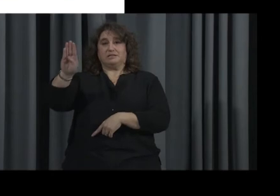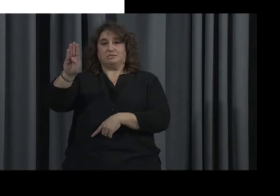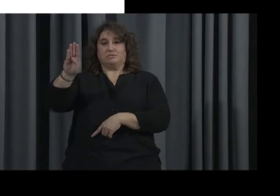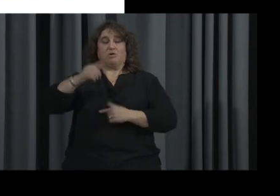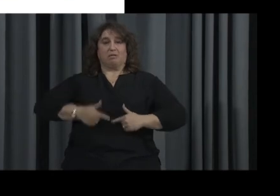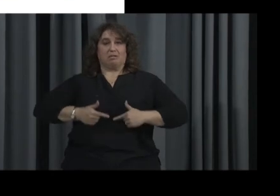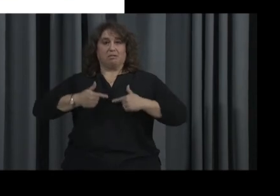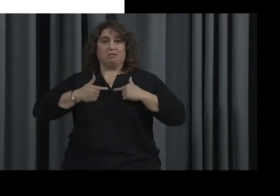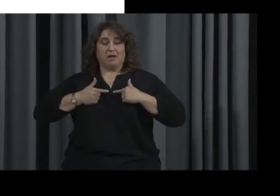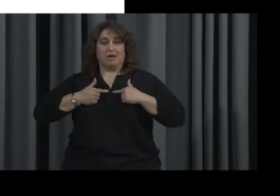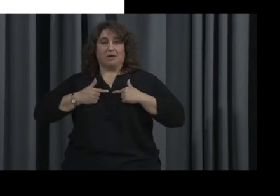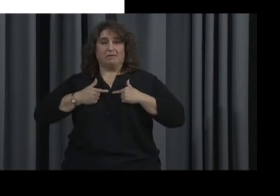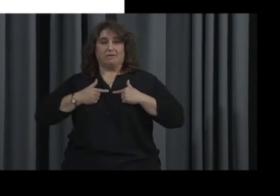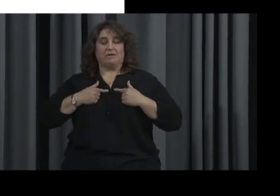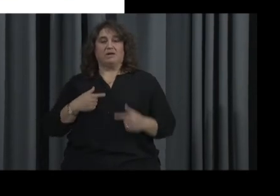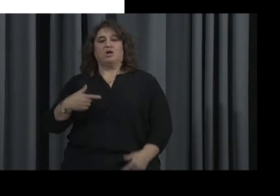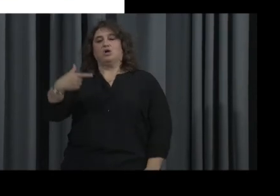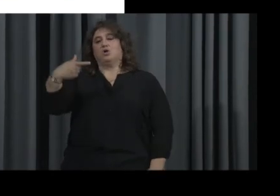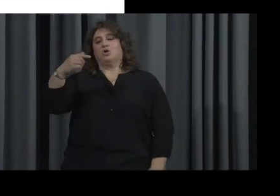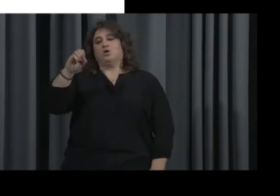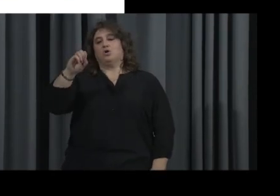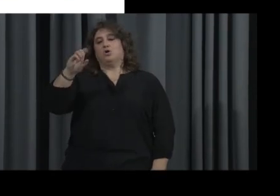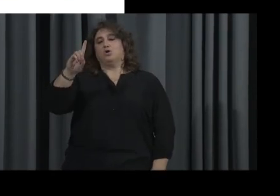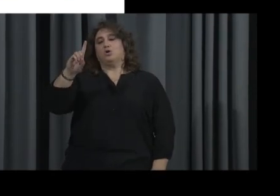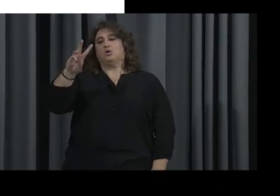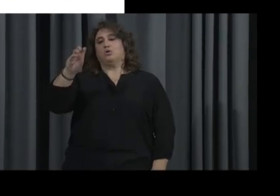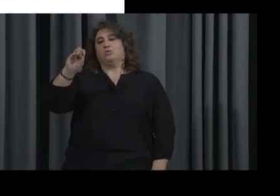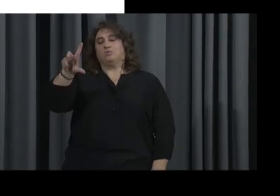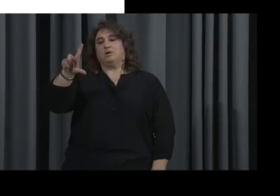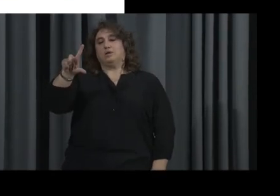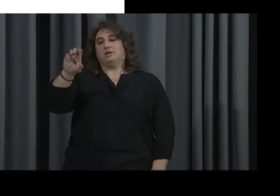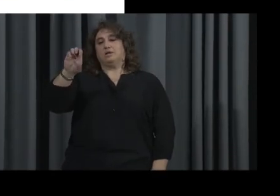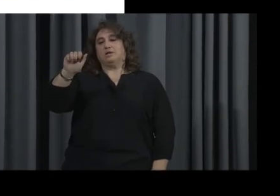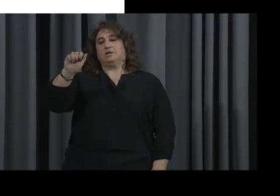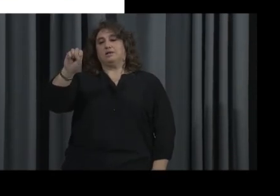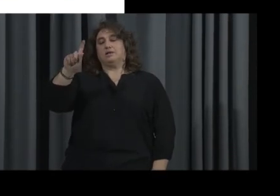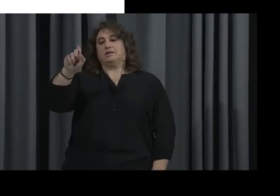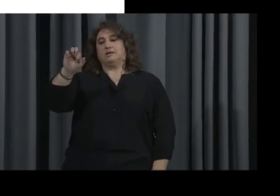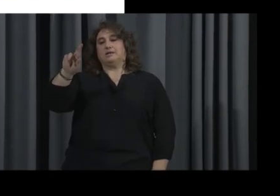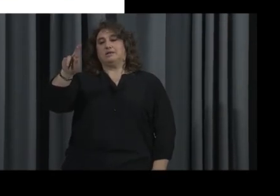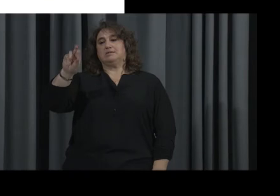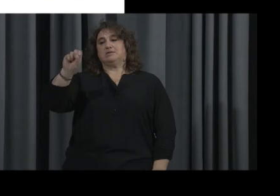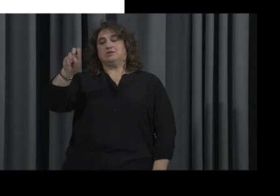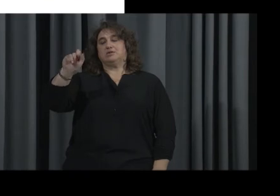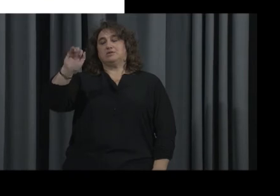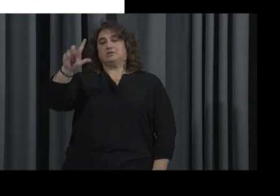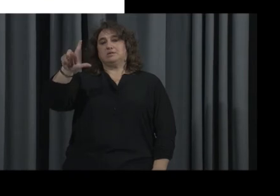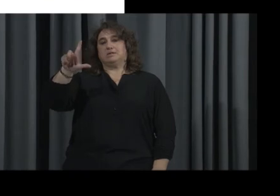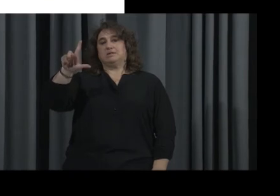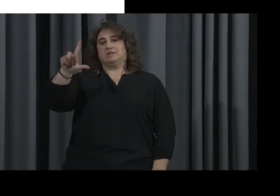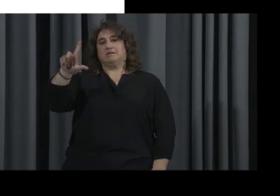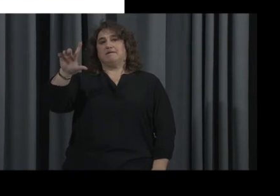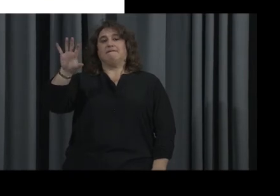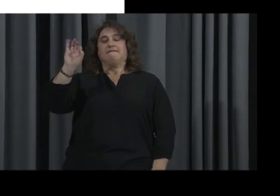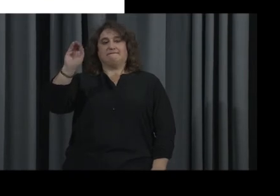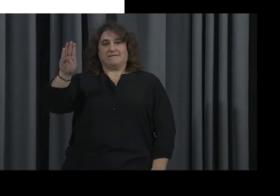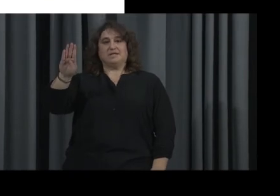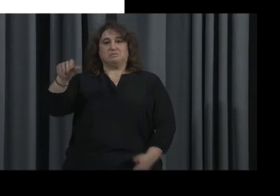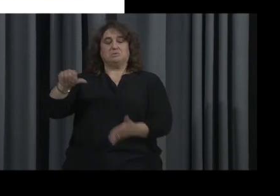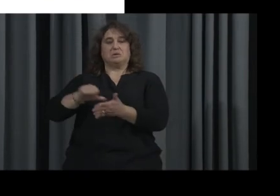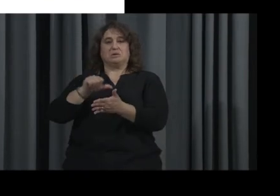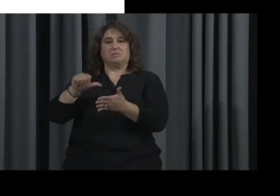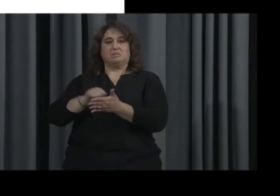you can locate that on Goodwill Easter Seals Facebook page. And that conversation will be talking about aging gracefully.